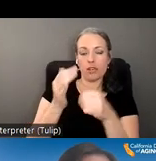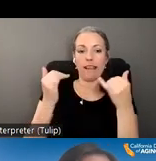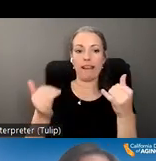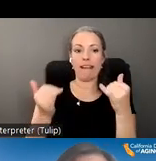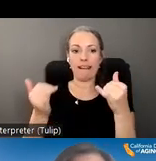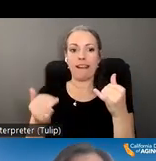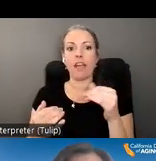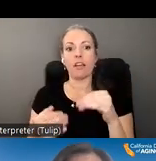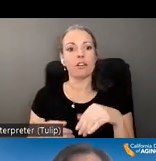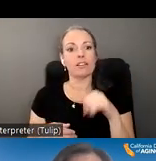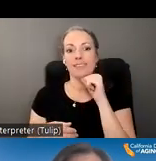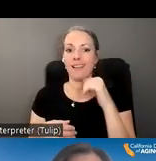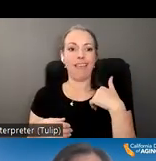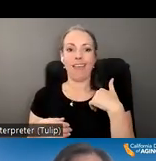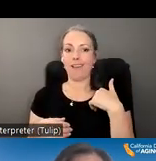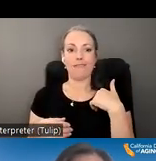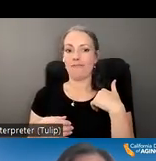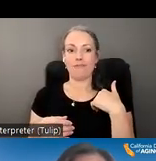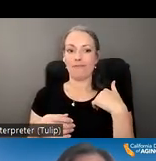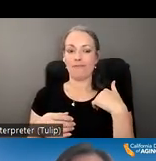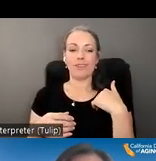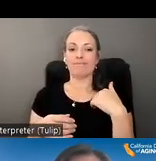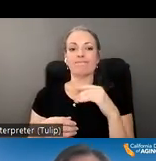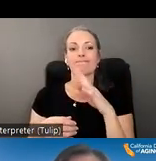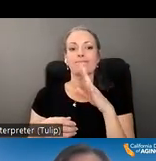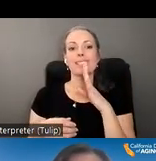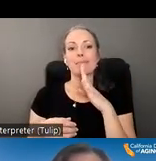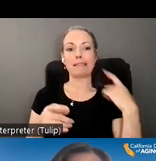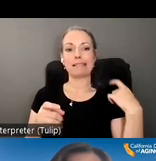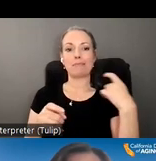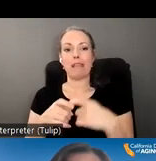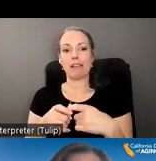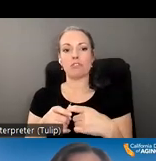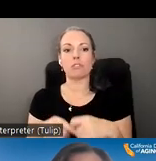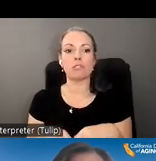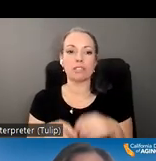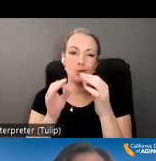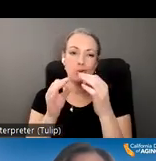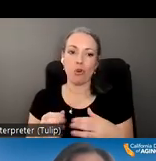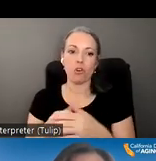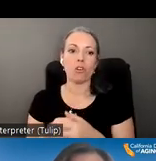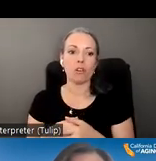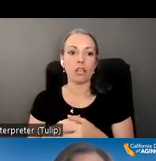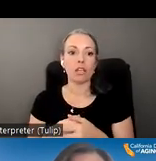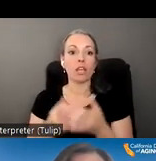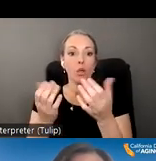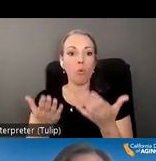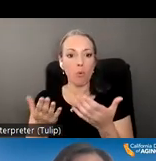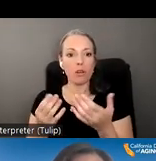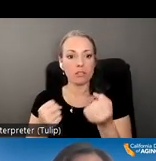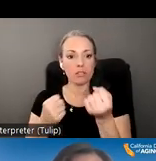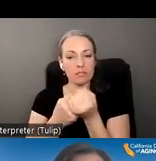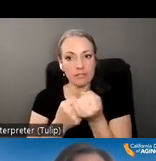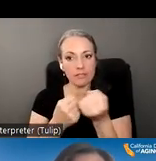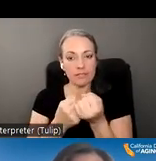translation services. The family is worried about Hector living at home, and they want him to move into an assisted living facility after he's